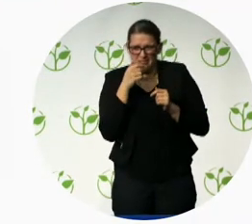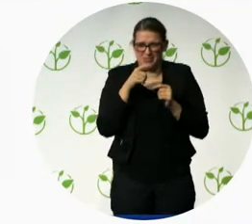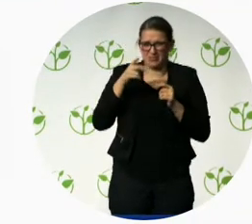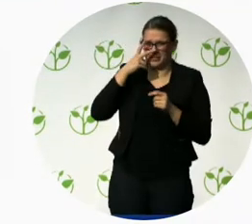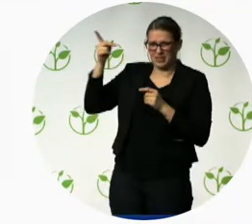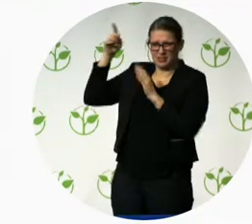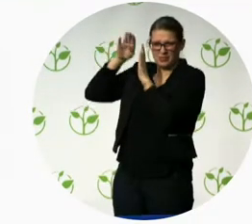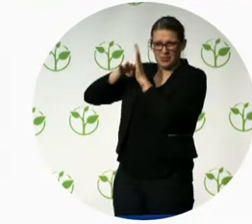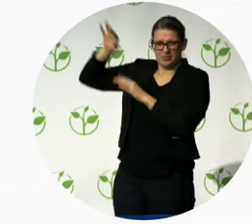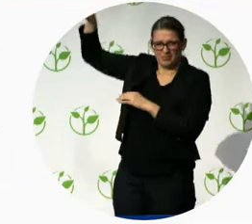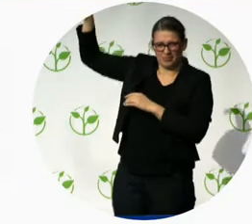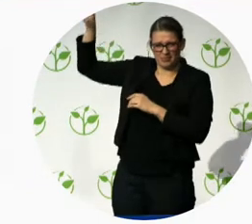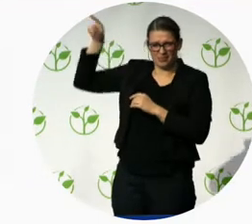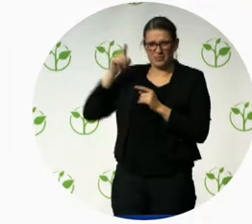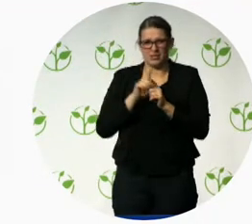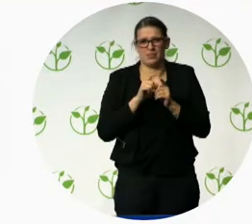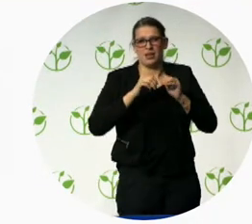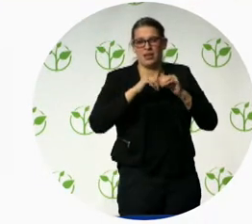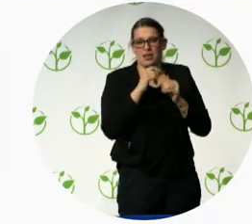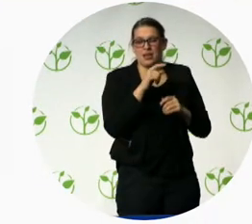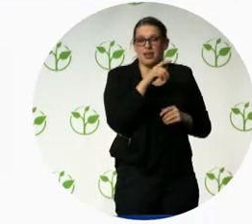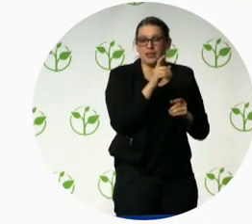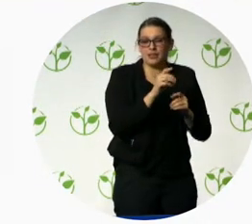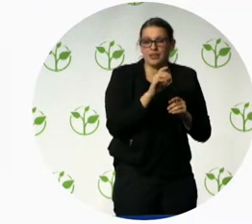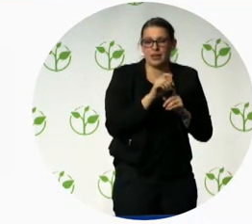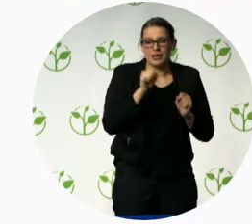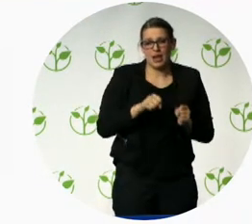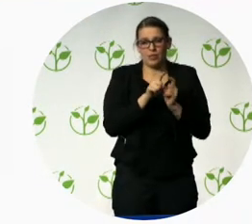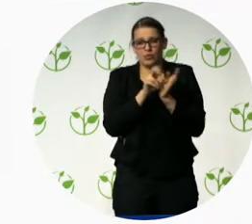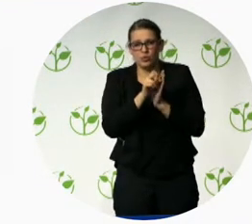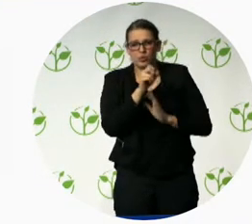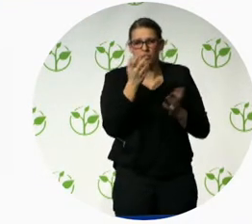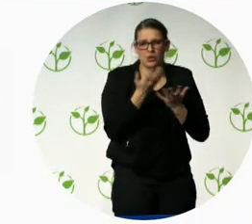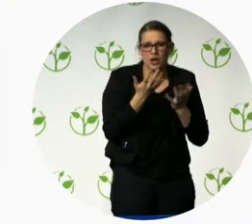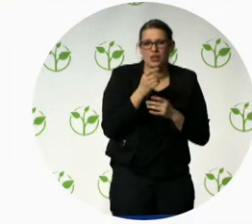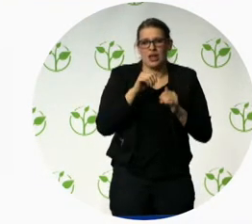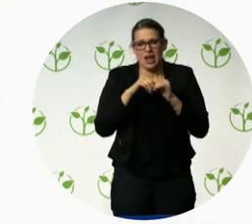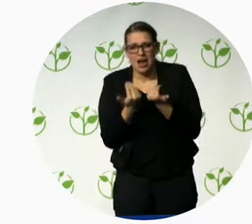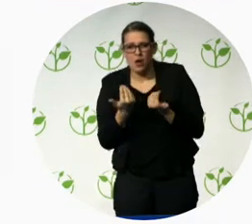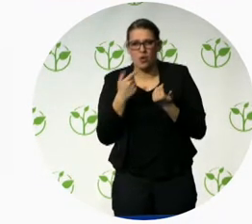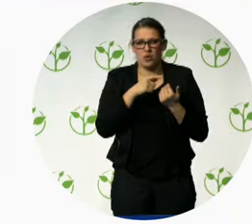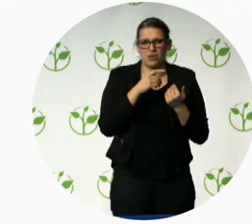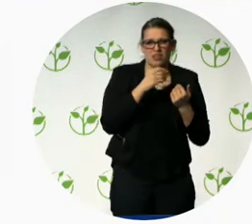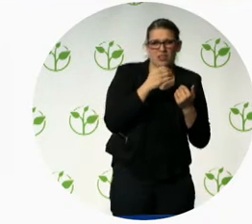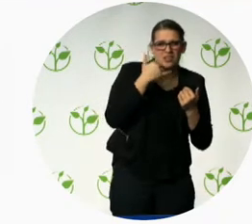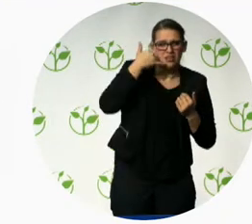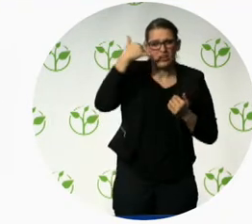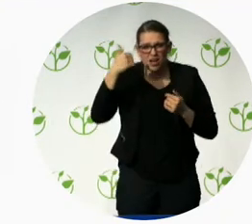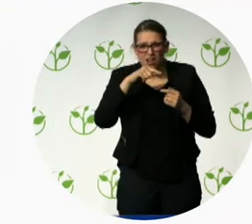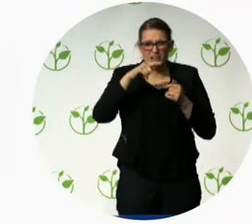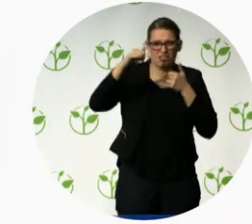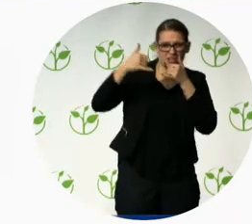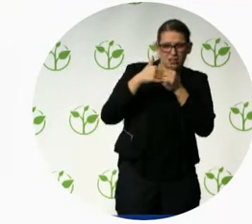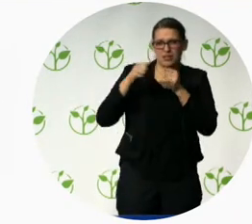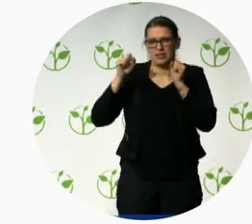crashing. How do I get help? And they think that's a long, drawn-out process of specialists, experts coming into their organization and cost associated with the